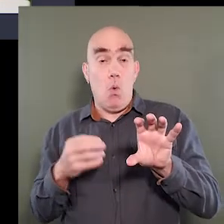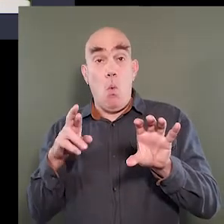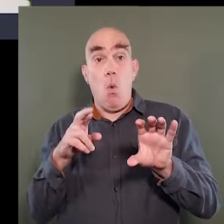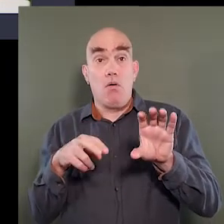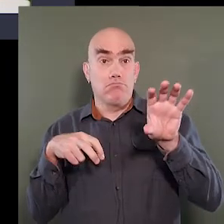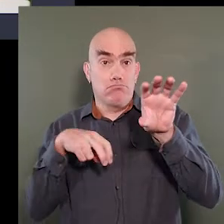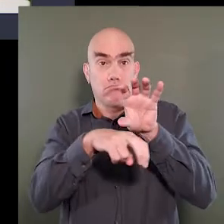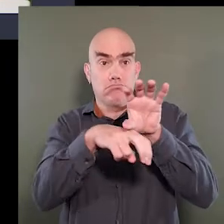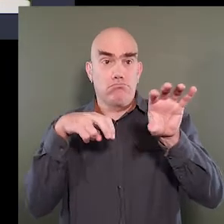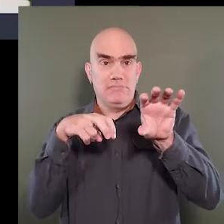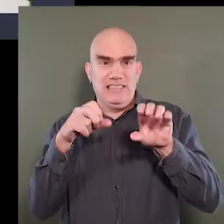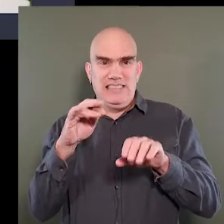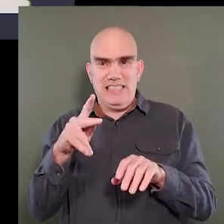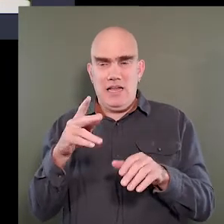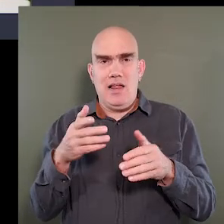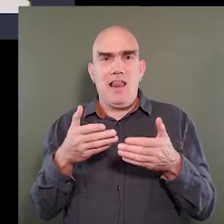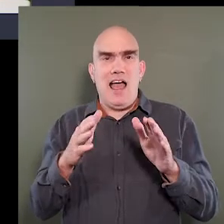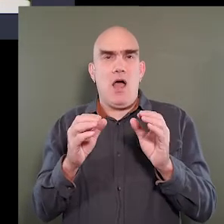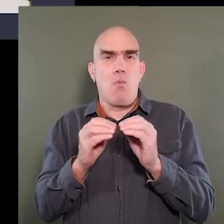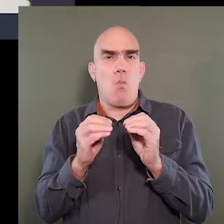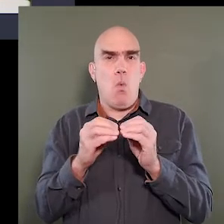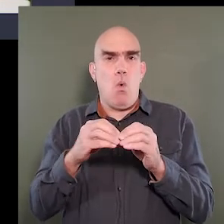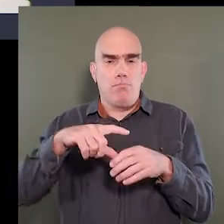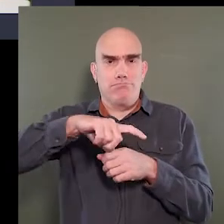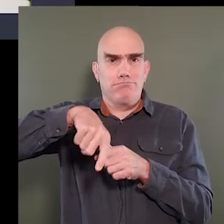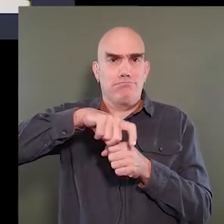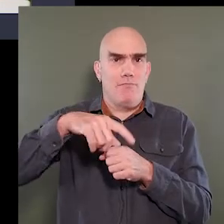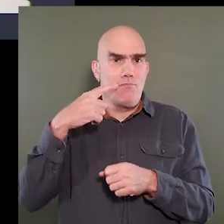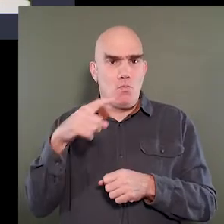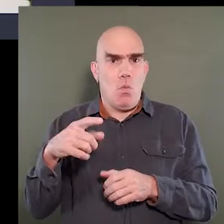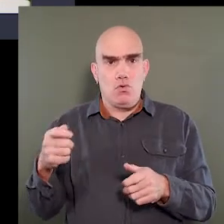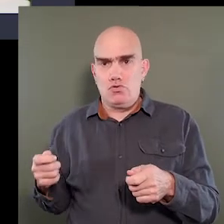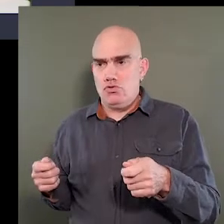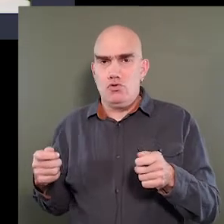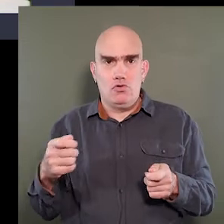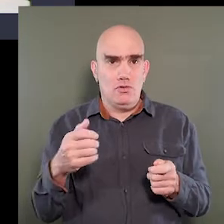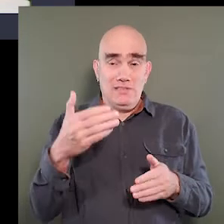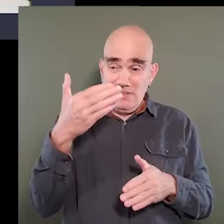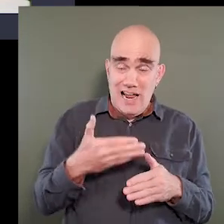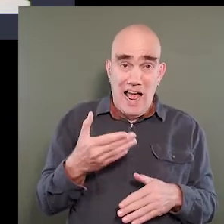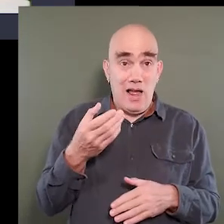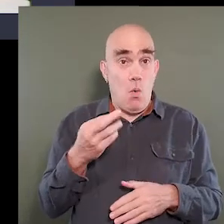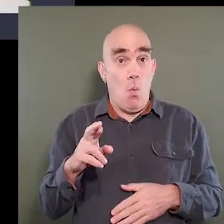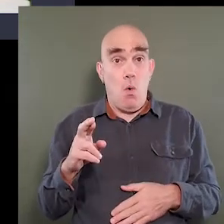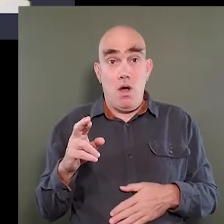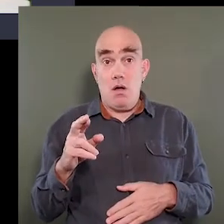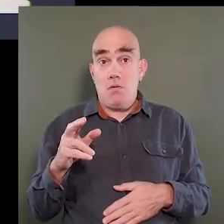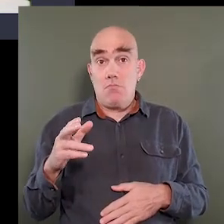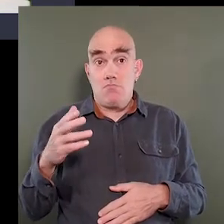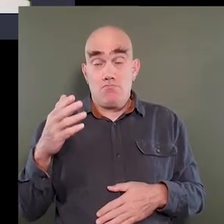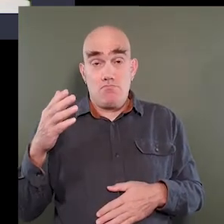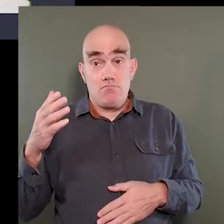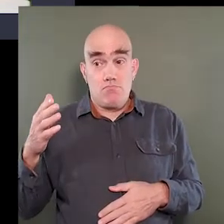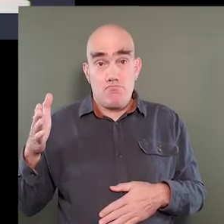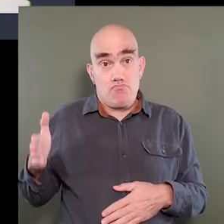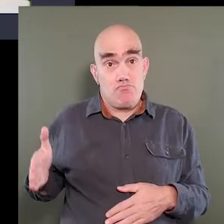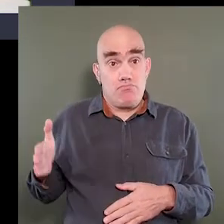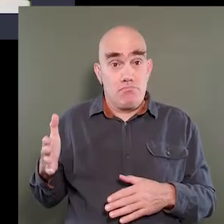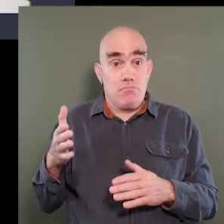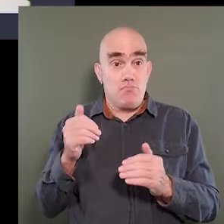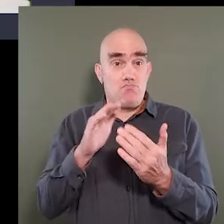again, more turning radiuses below and it allows for either a side or a frontal approach to